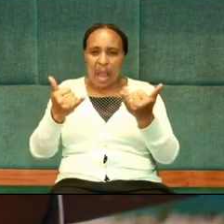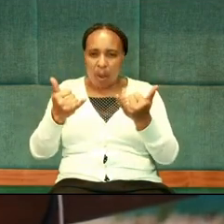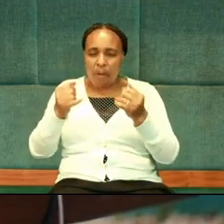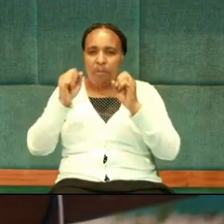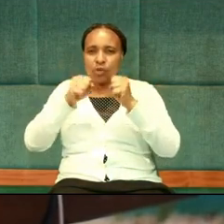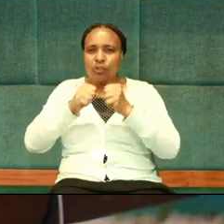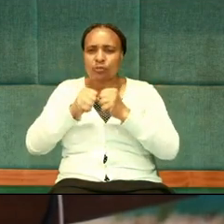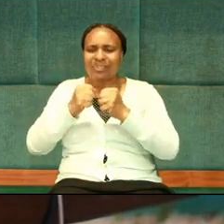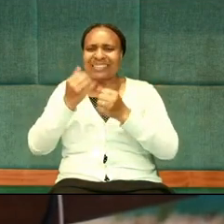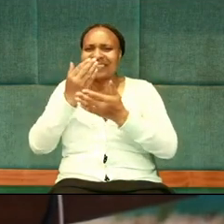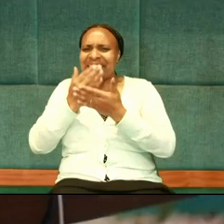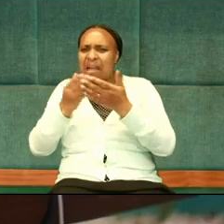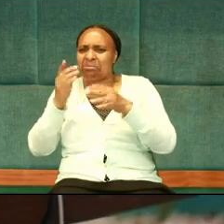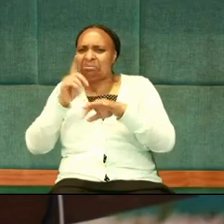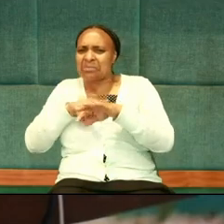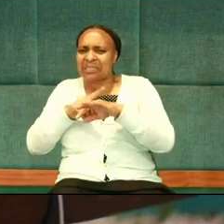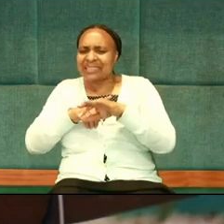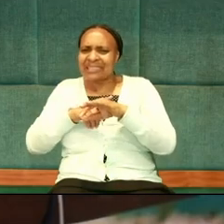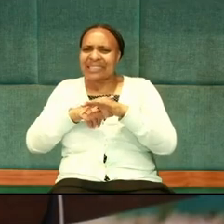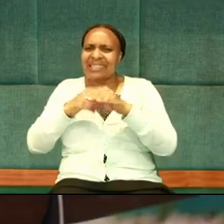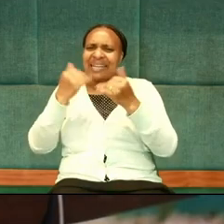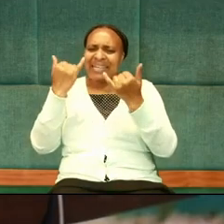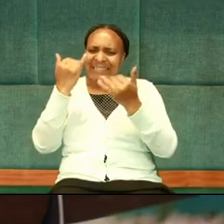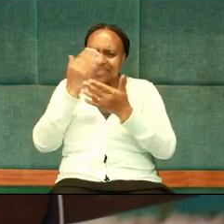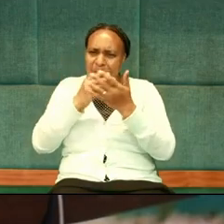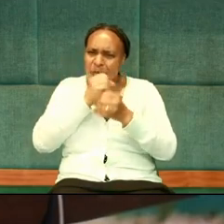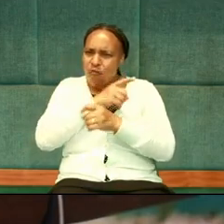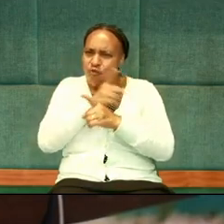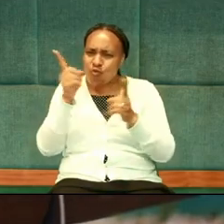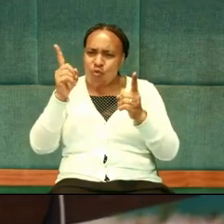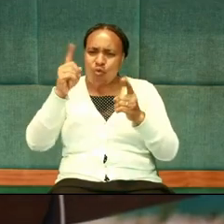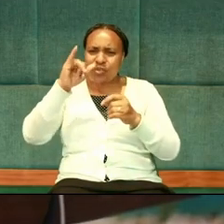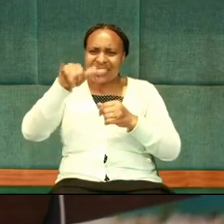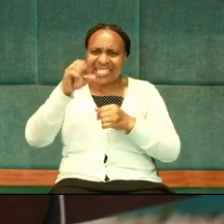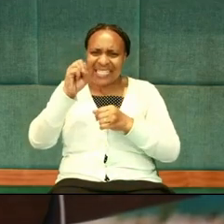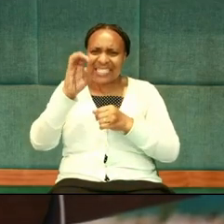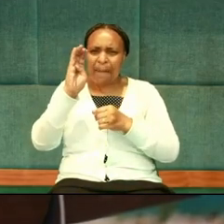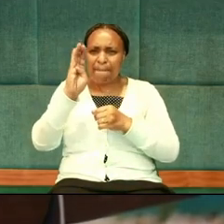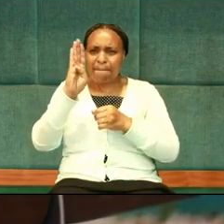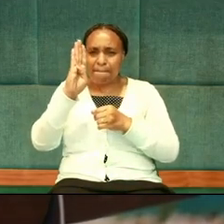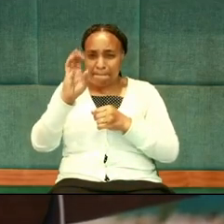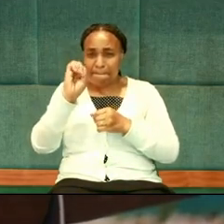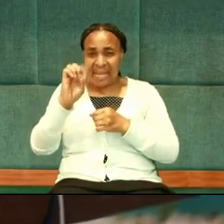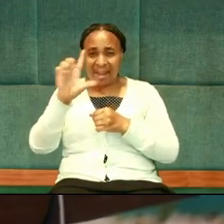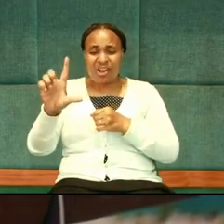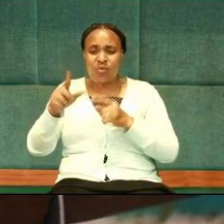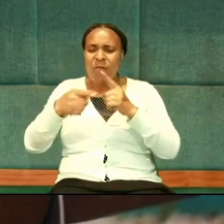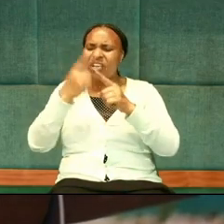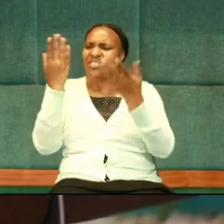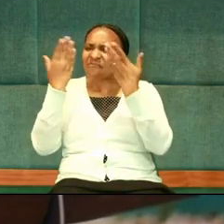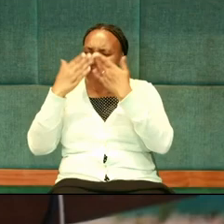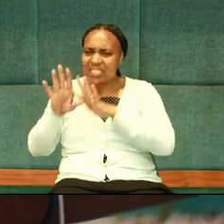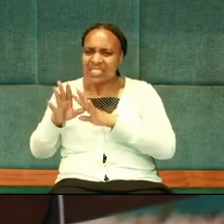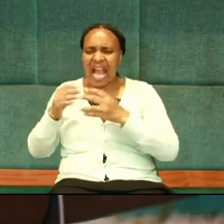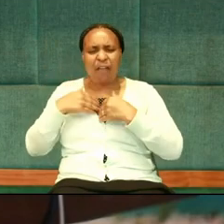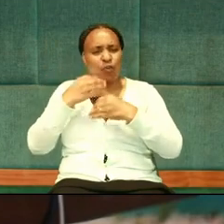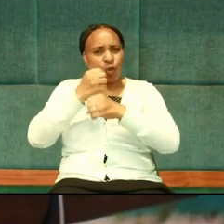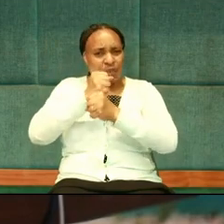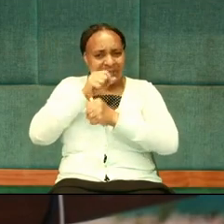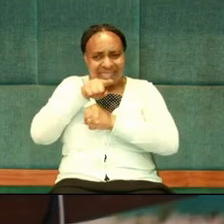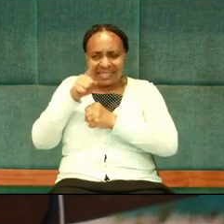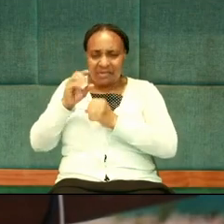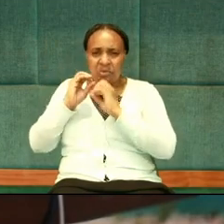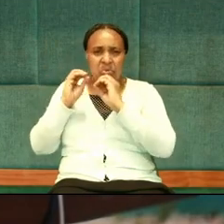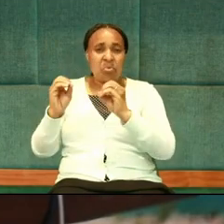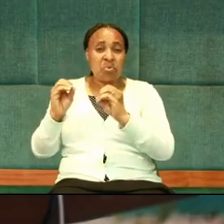bashed. Some of you, are just Jezebels. You killed the men, and they have no confidence in them. Are you